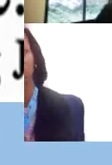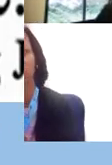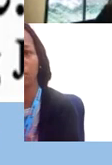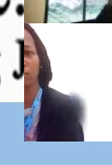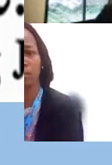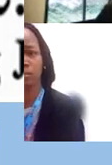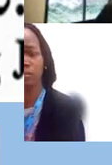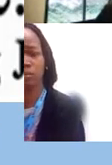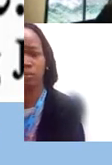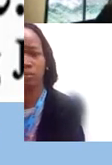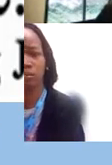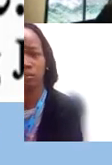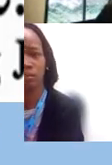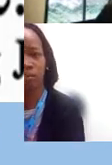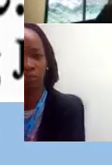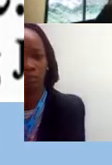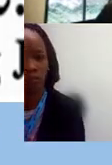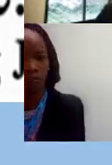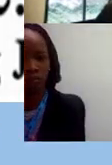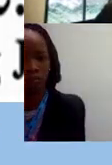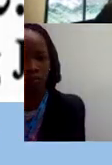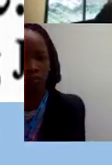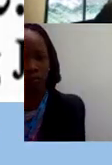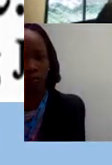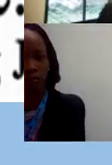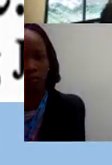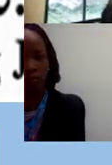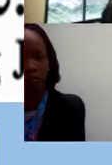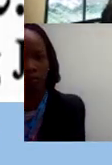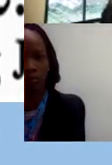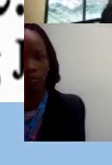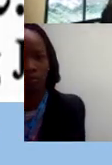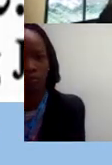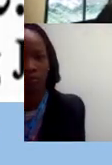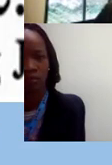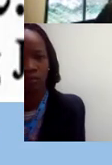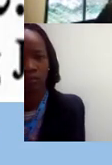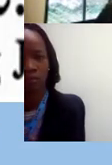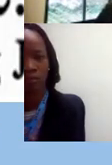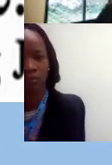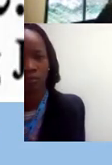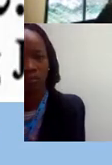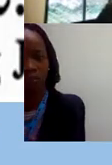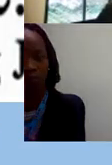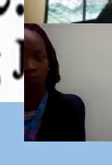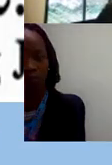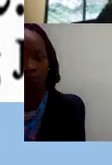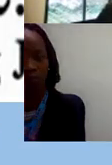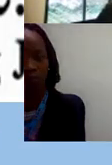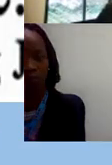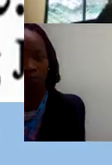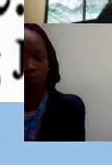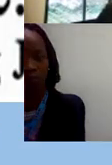we're up to 65 percent maybe sharing that it was anonymous gave people more confidence in responding